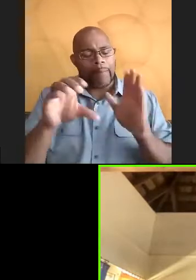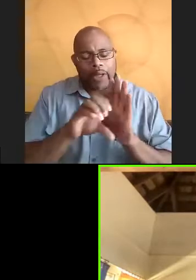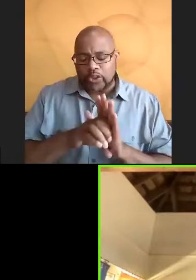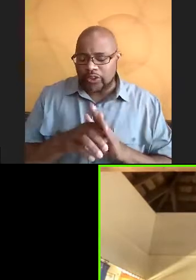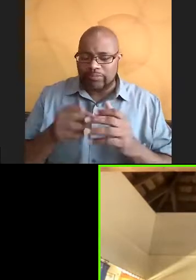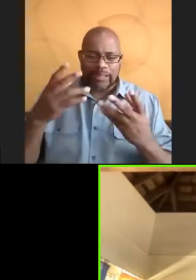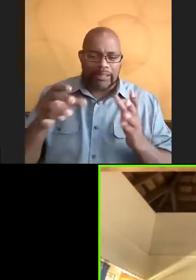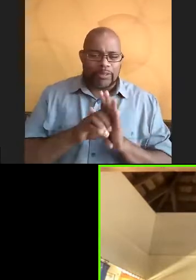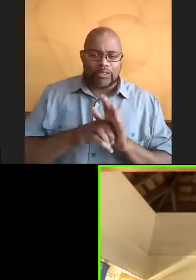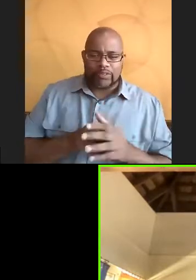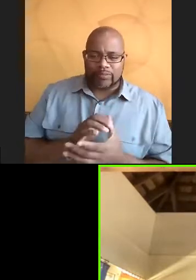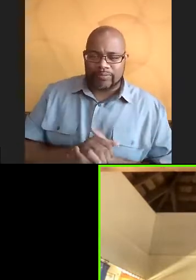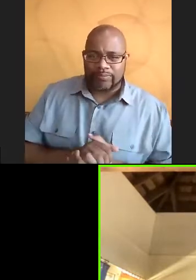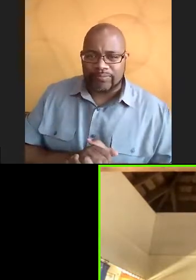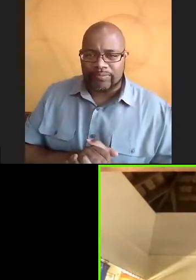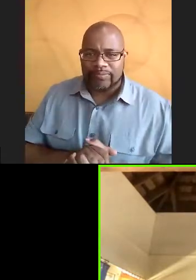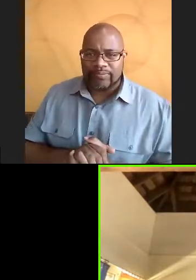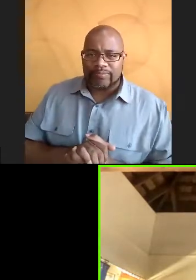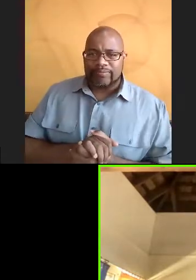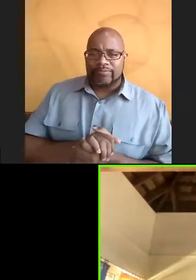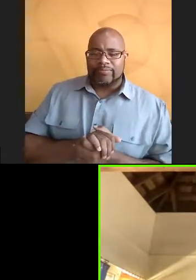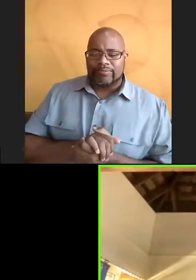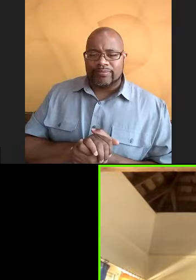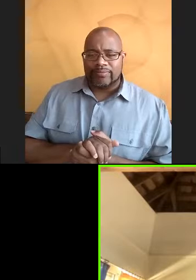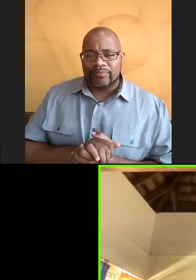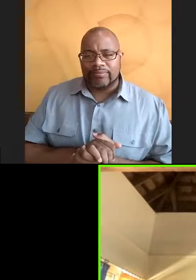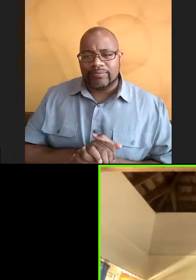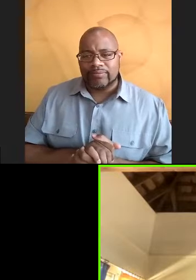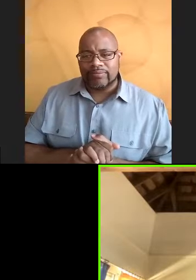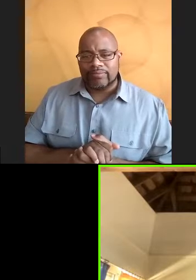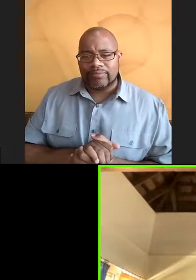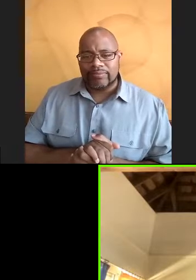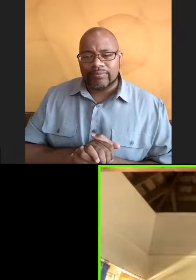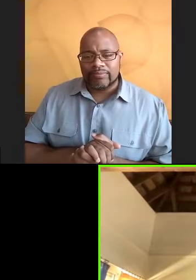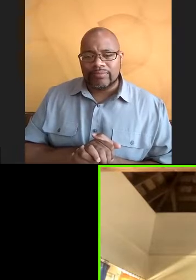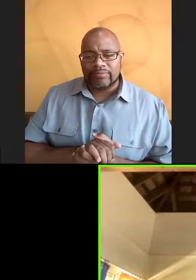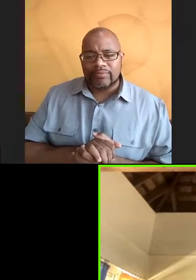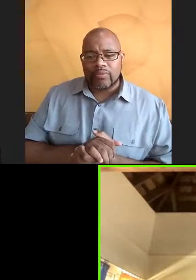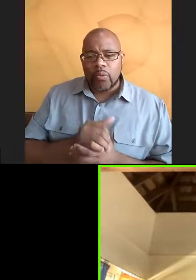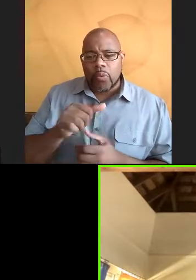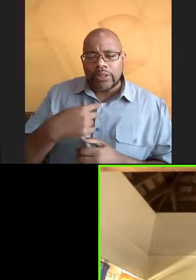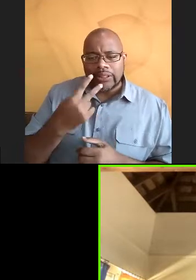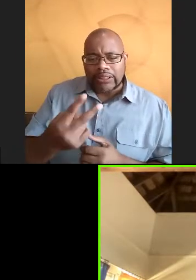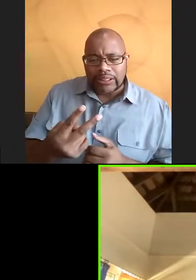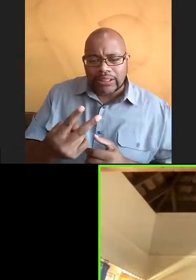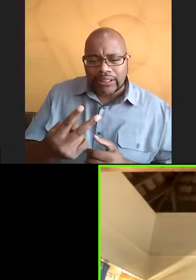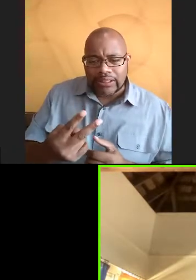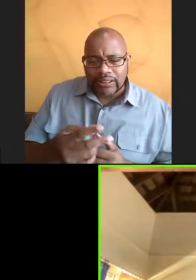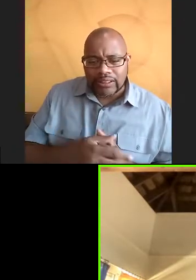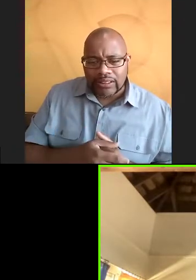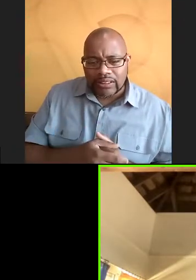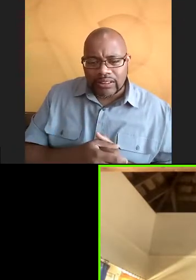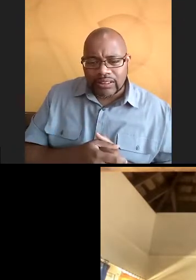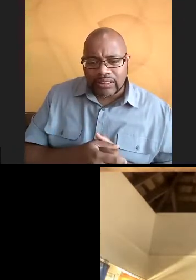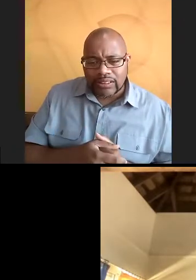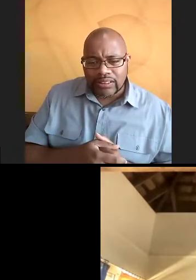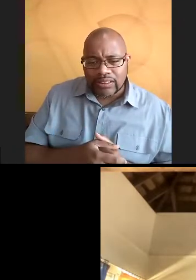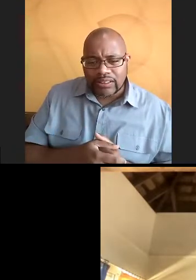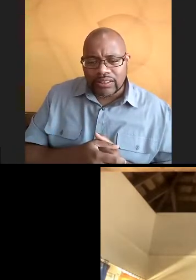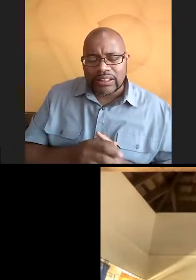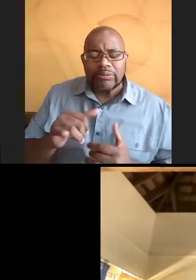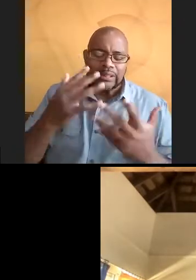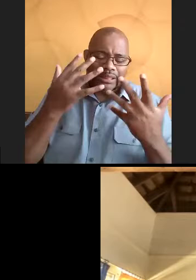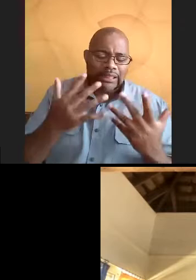so many pictures of us. But when we went to the forewreath, we didn't see like sharks or anything. It's kind of sad.